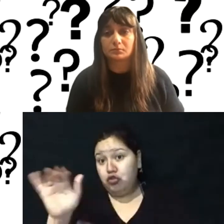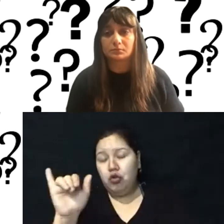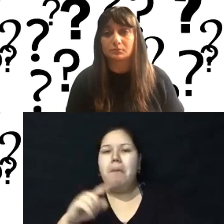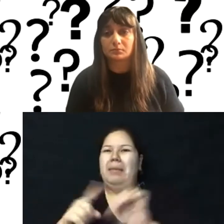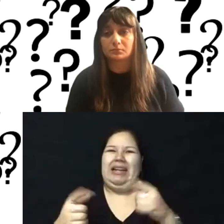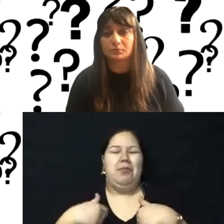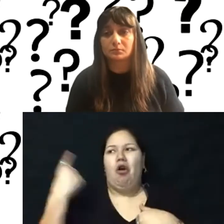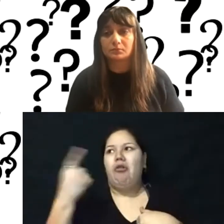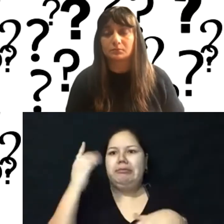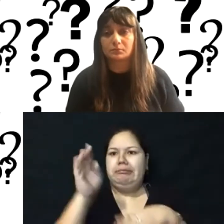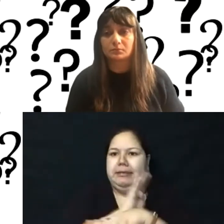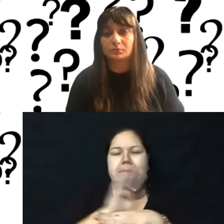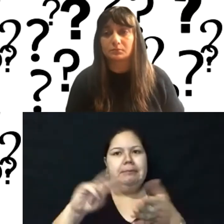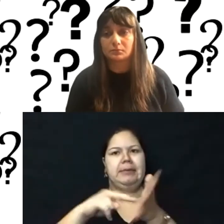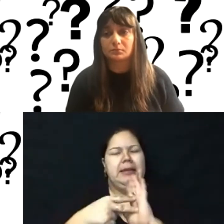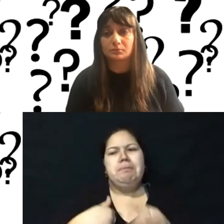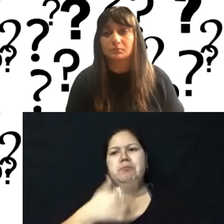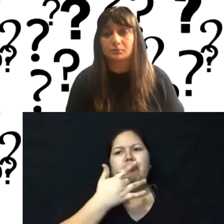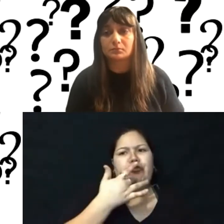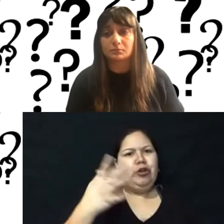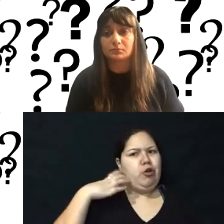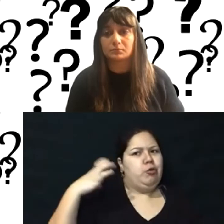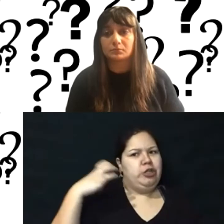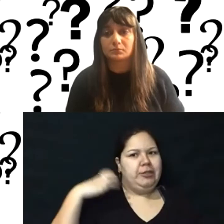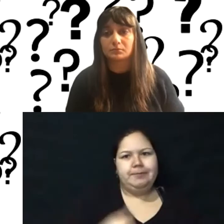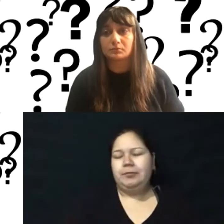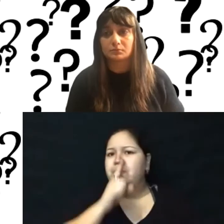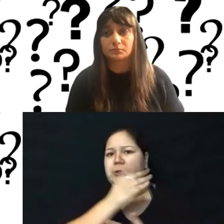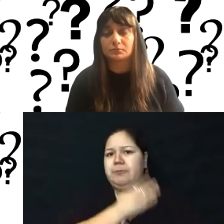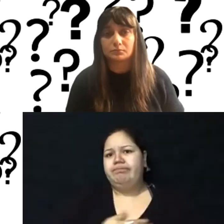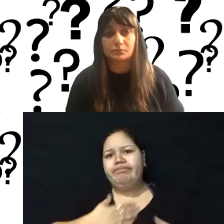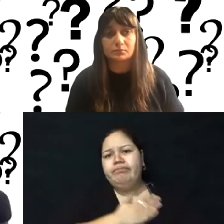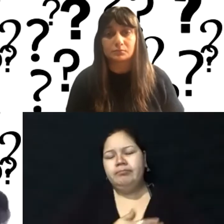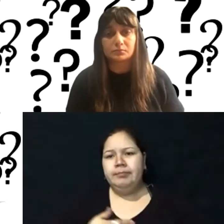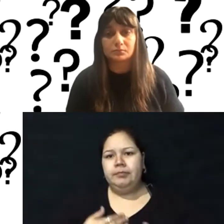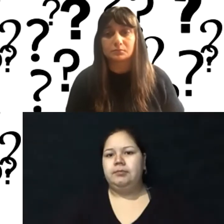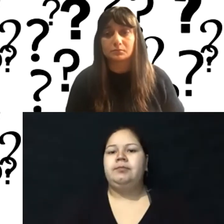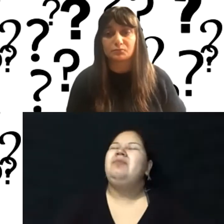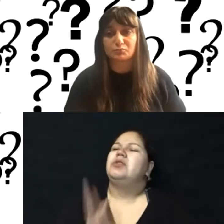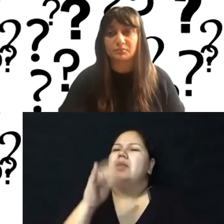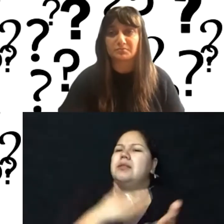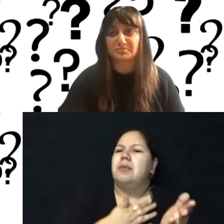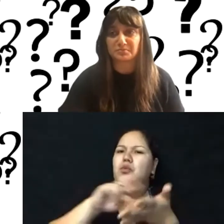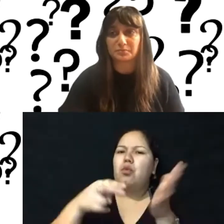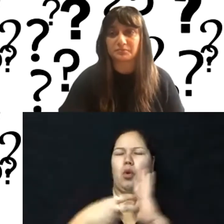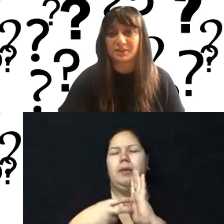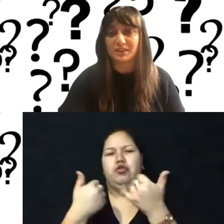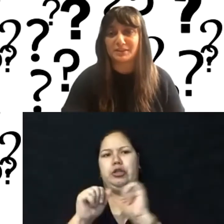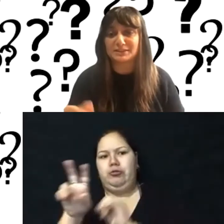honest, my time is so tight these days that I actually prefer coaching. Um, I actually really enjoy it. So that's where I've been kind of moving my practice.